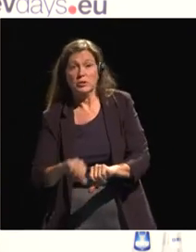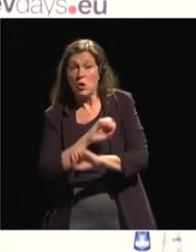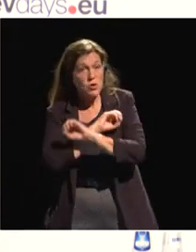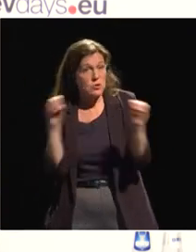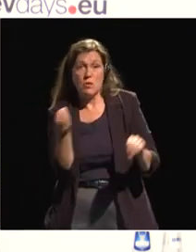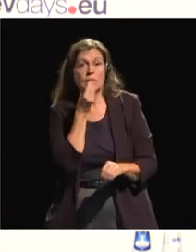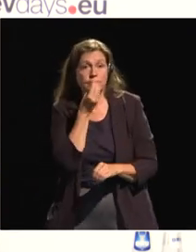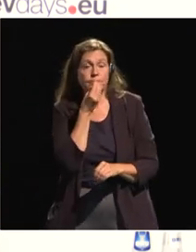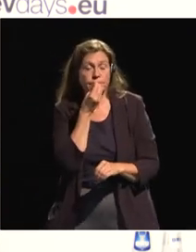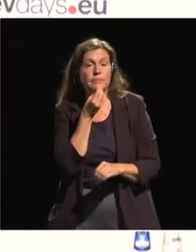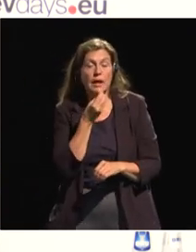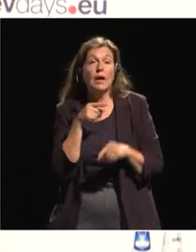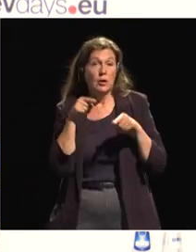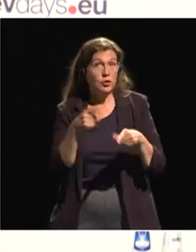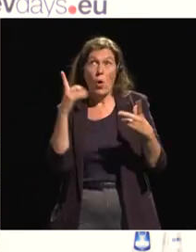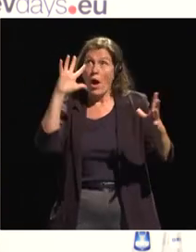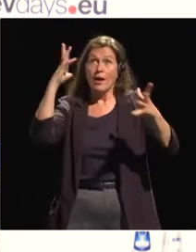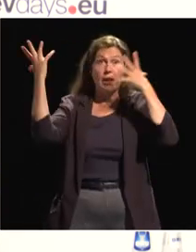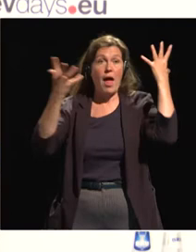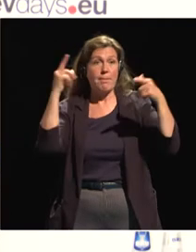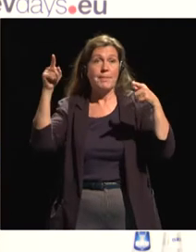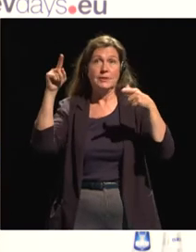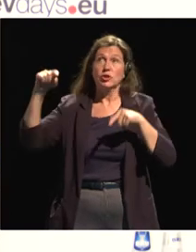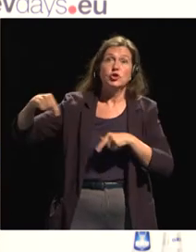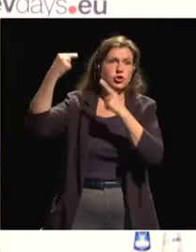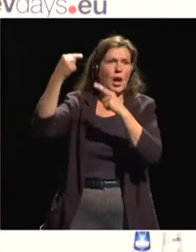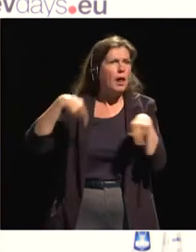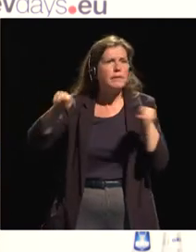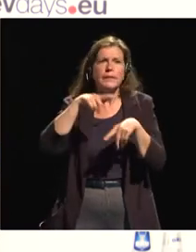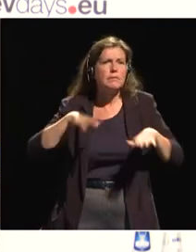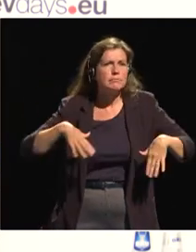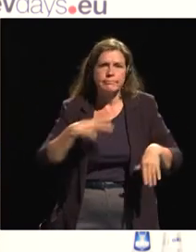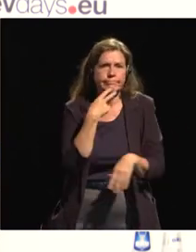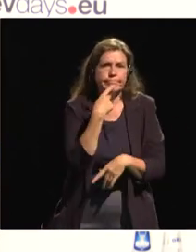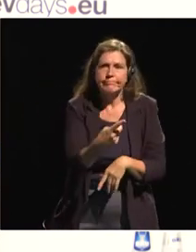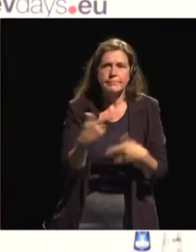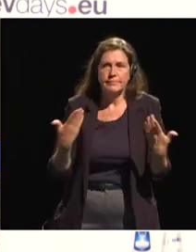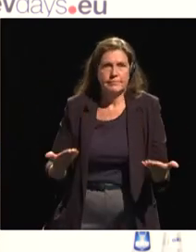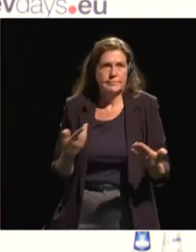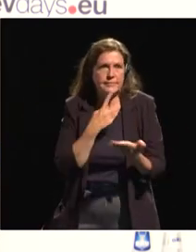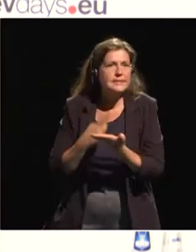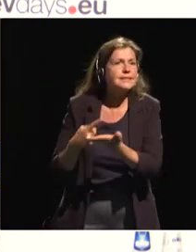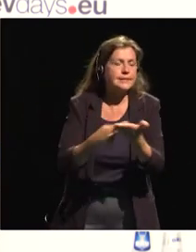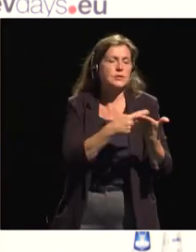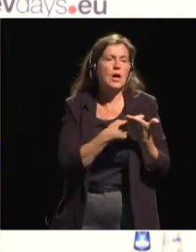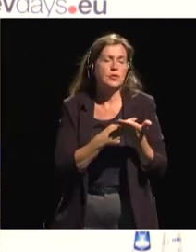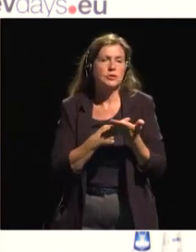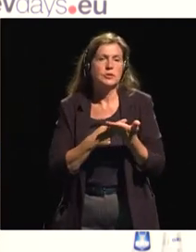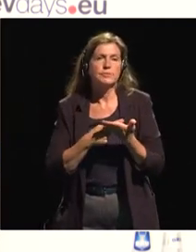the challenge of climate obviously that we haven't heard much about uh in these discussions and